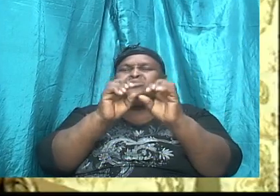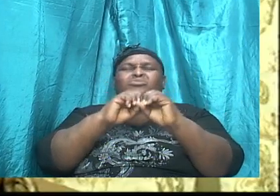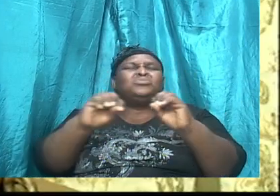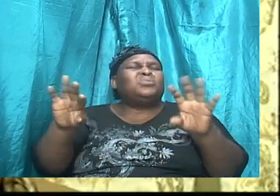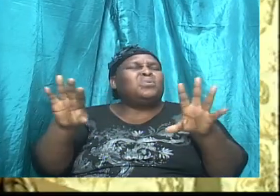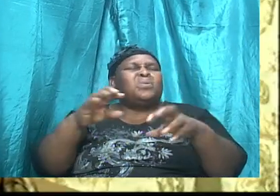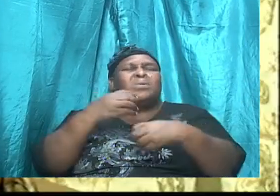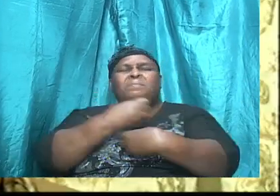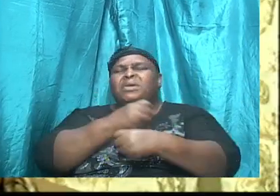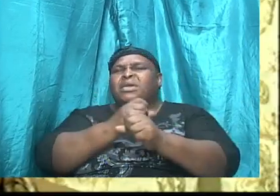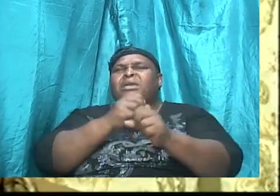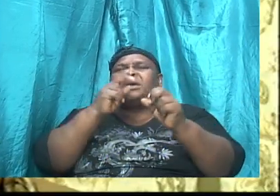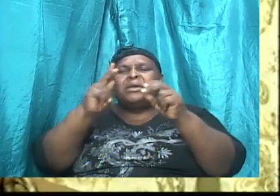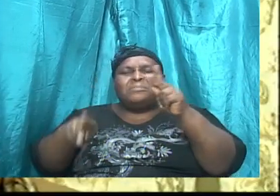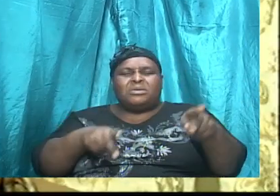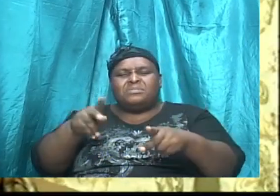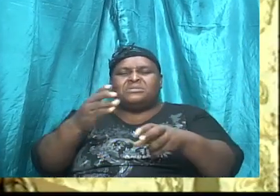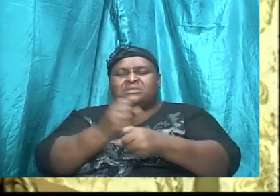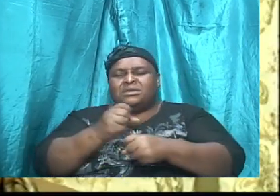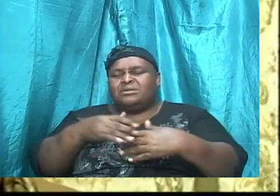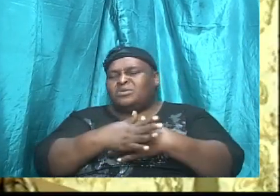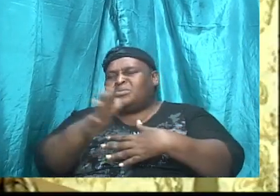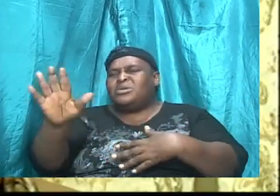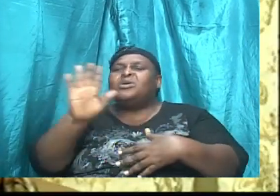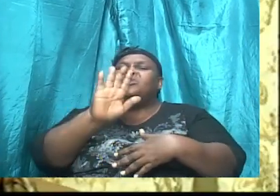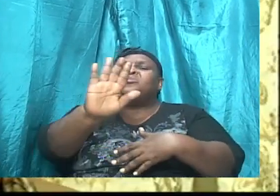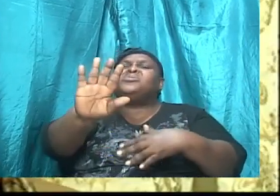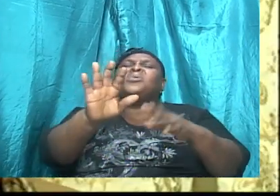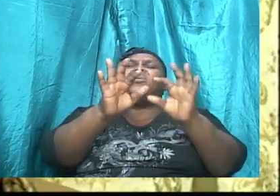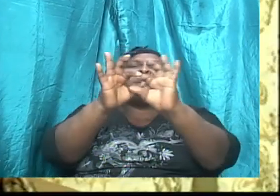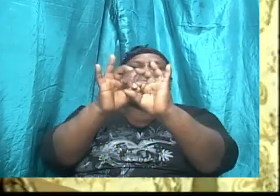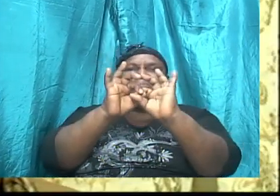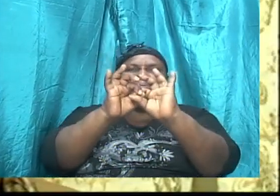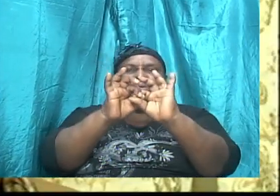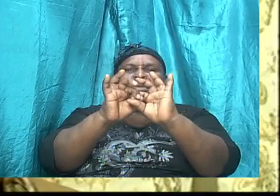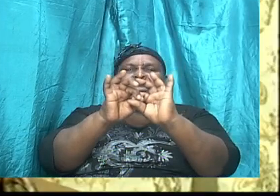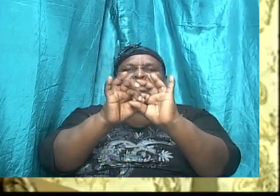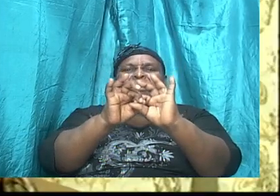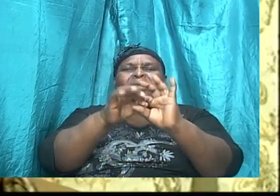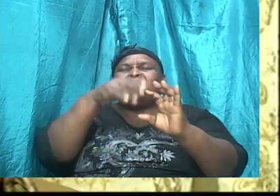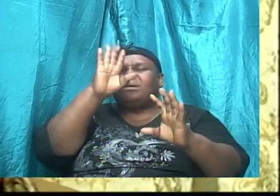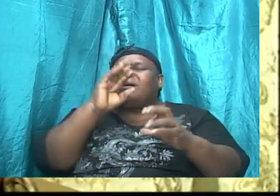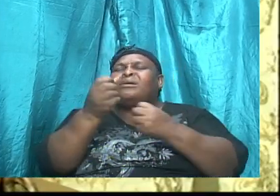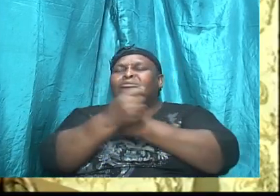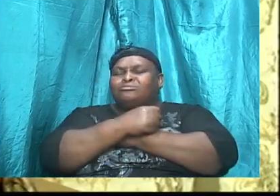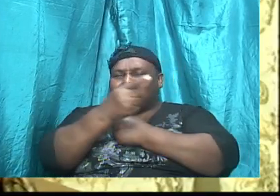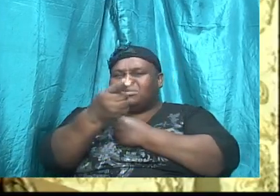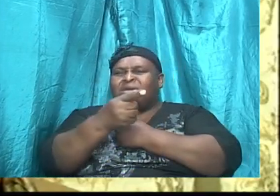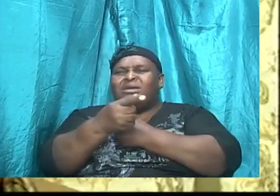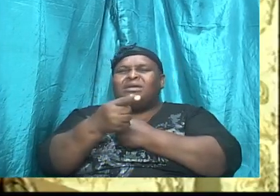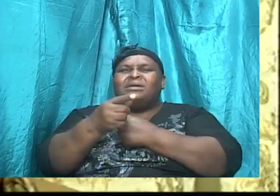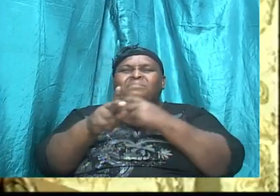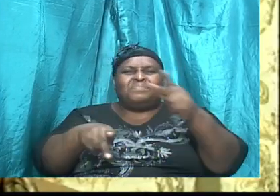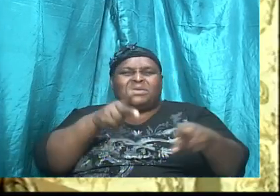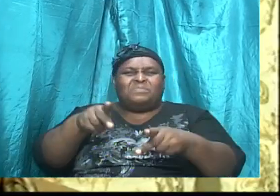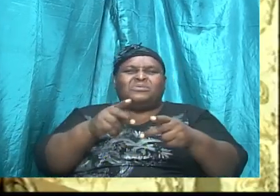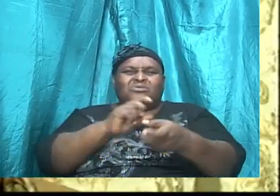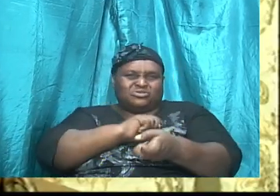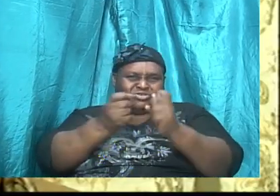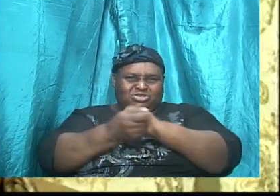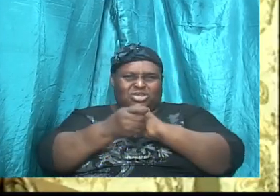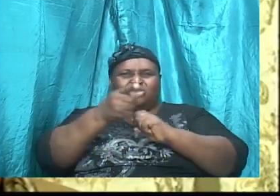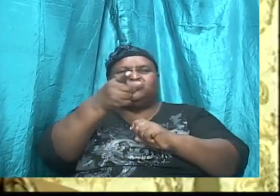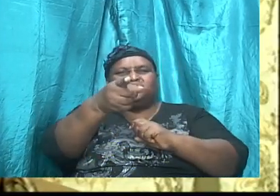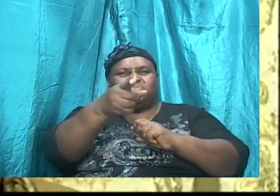uniqueness about you because God loves that. Don't allow you know, that person to change you and to say, no, look here, this is how you have to